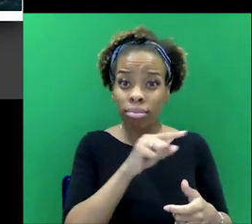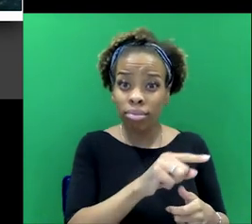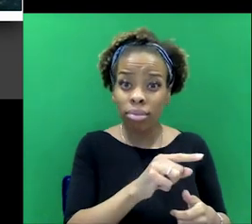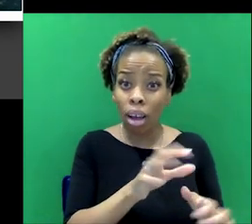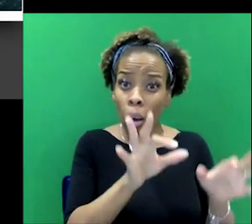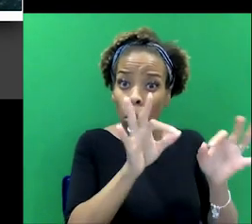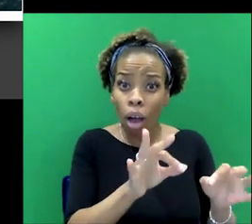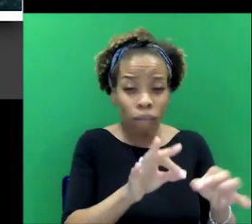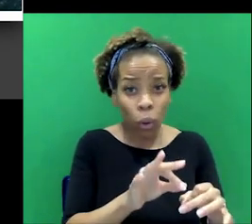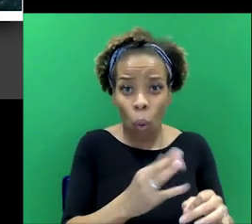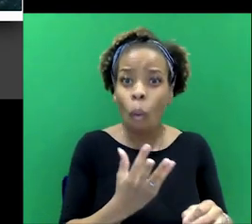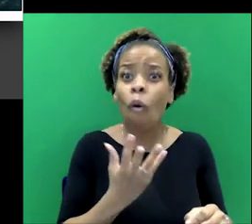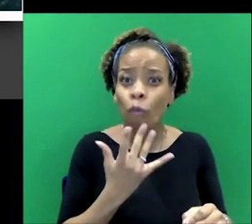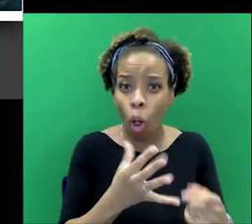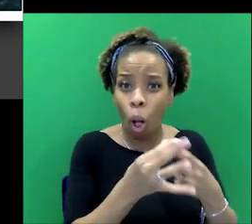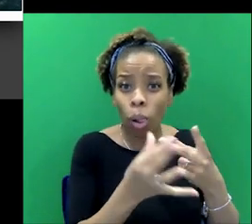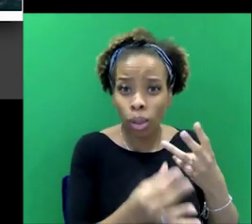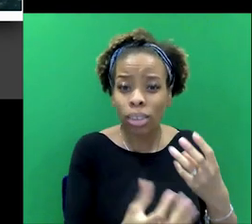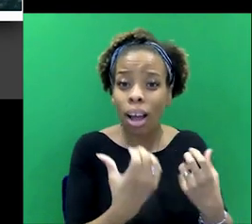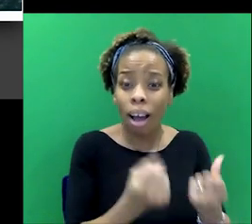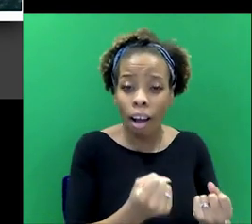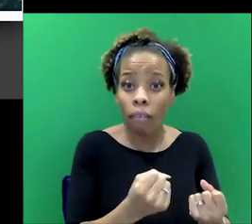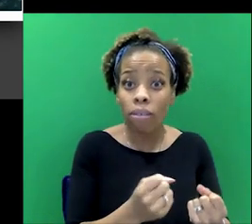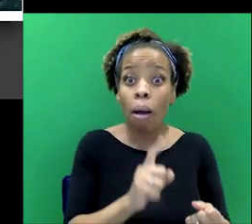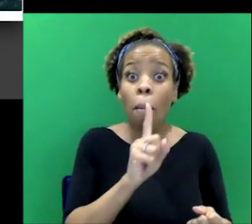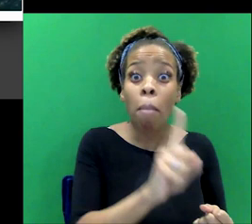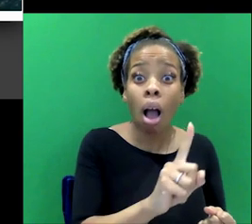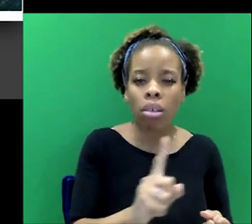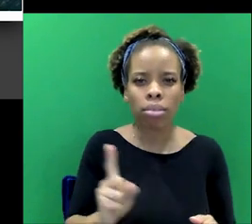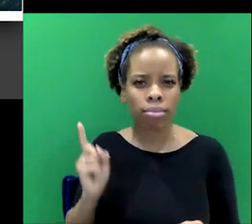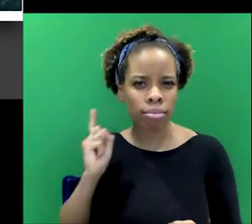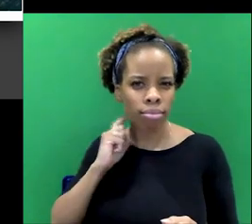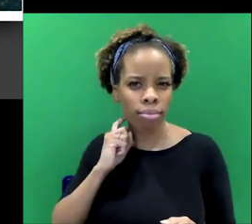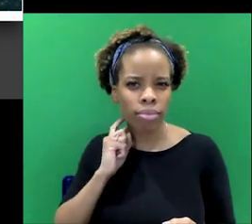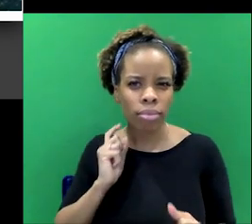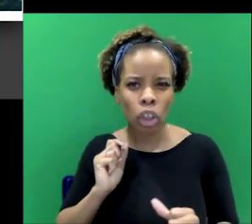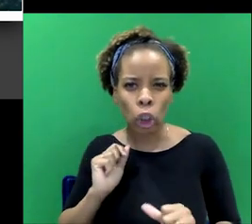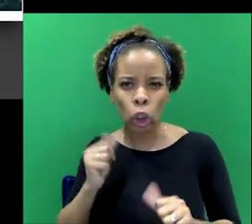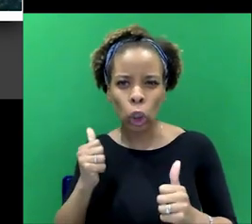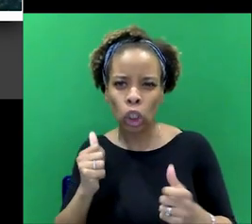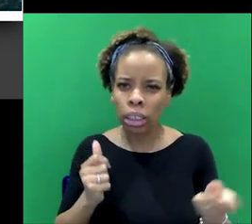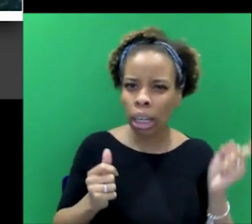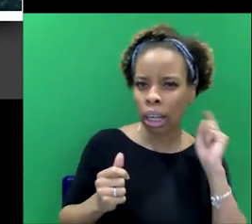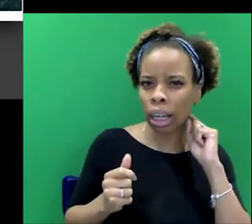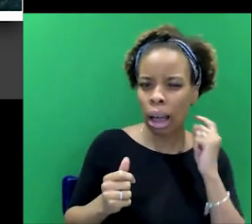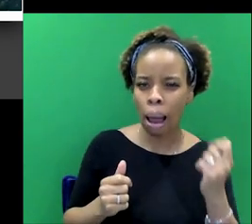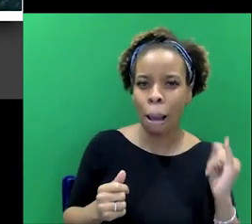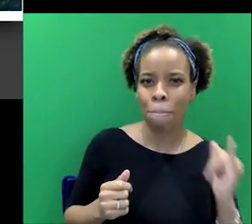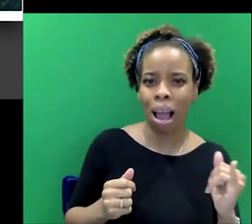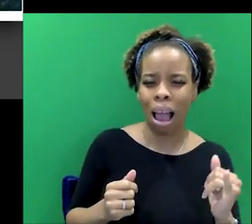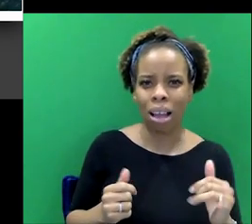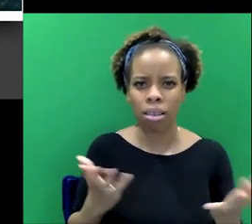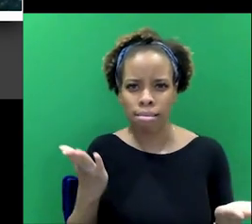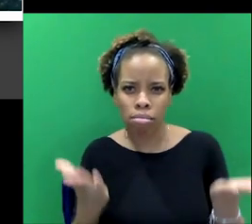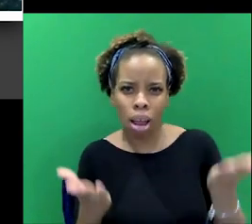that anybody can have. And at the same time, he has a sense of purpose, he has a sense of good and bad, and he's going to, he has a good heart,